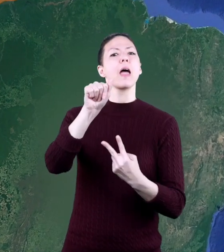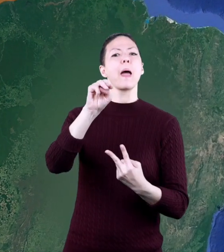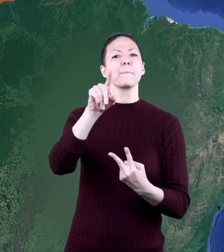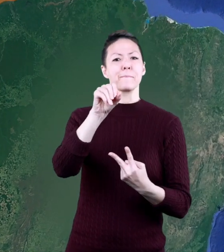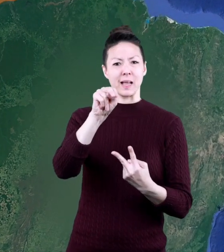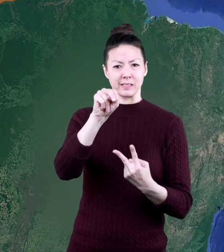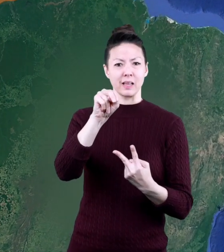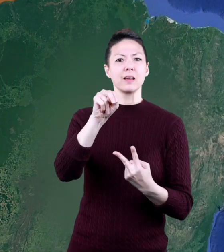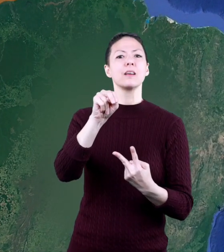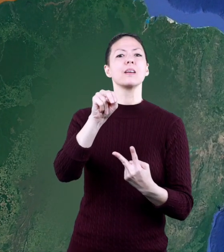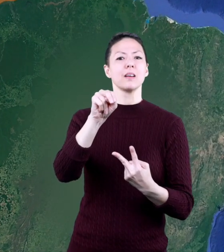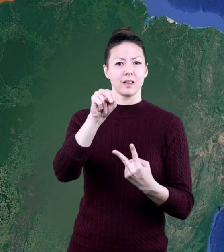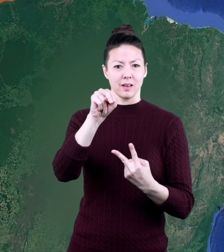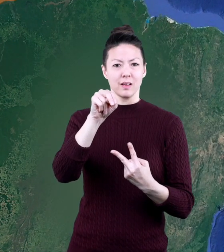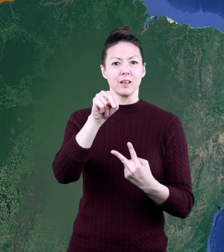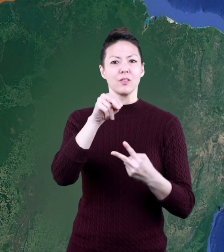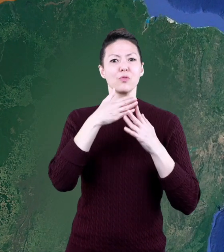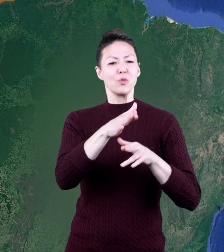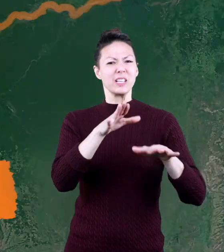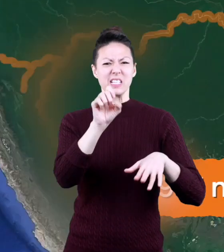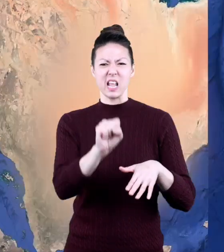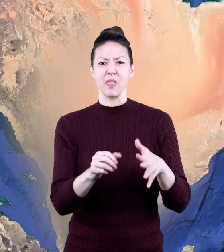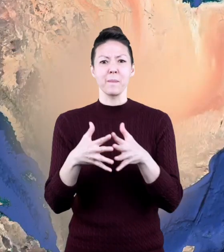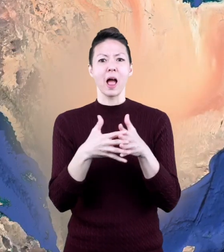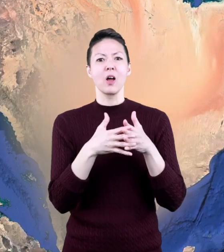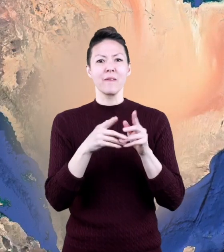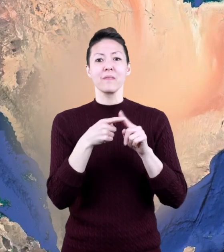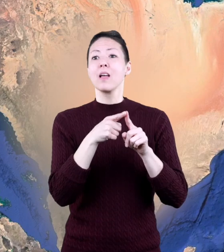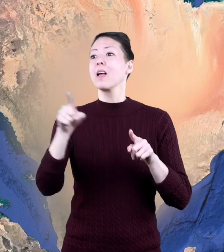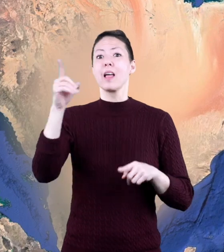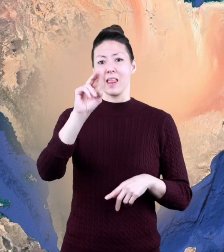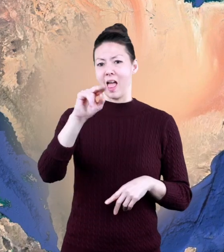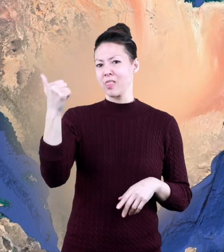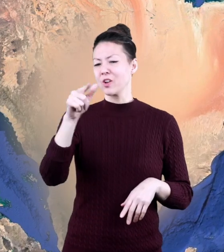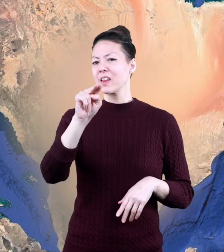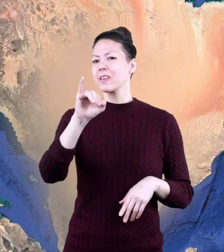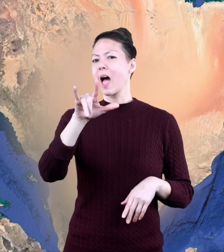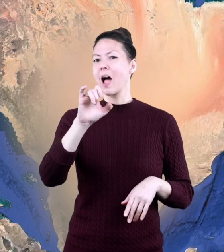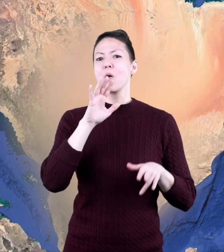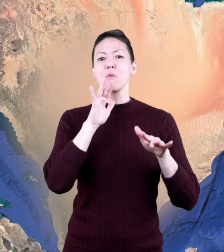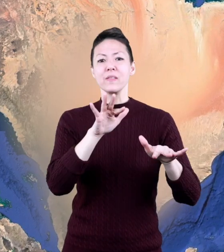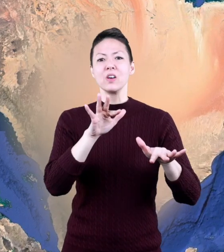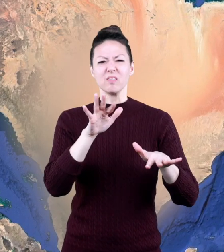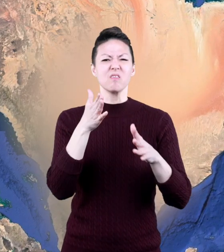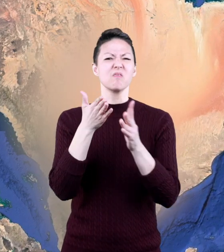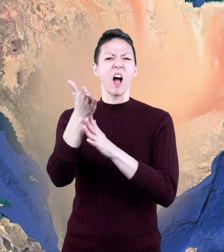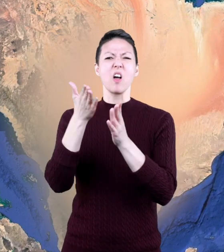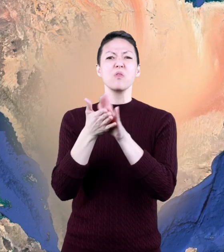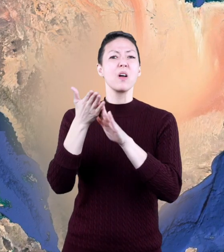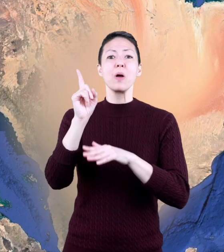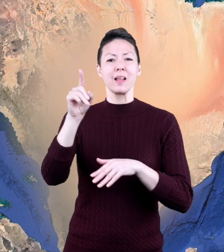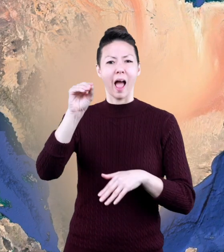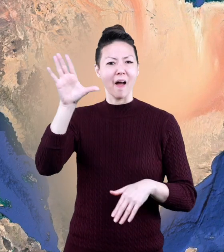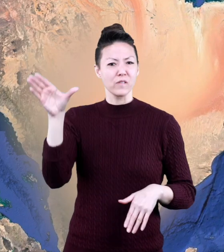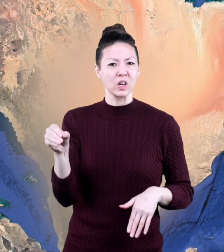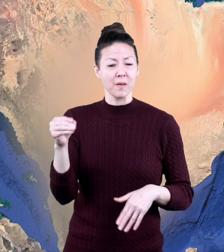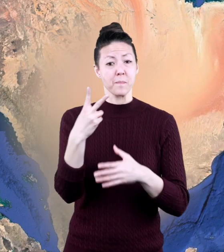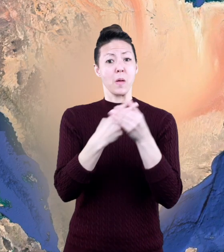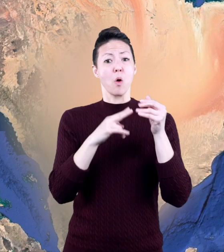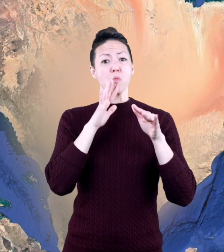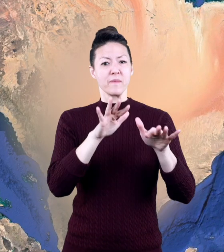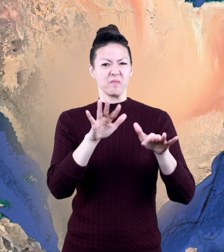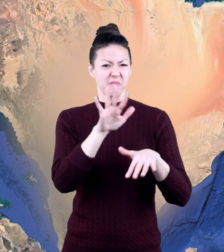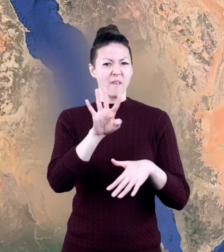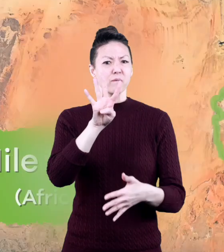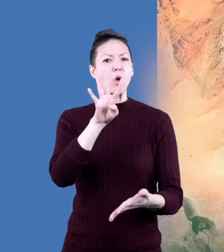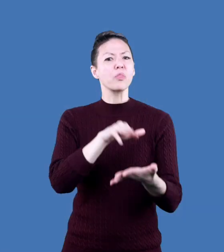river which runs through south america and the nile river that runs through africa both rivers